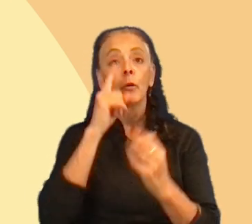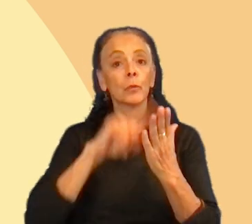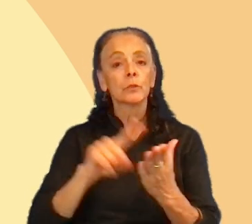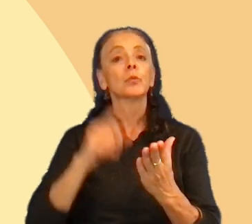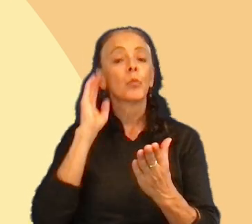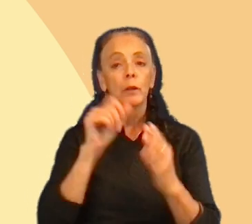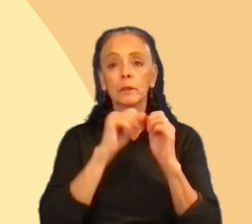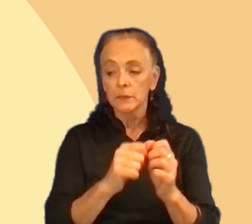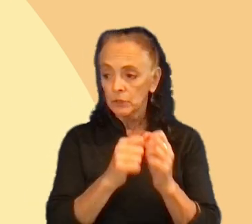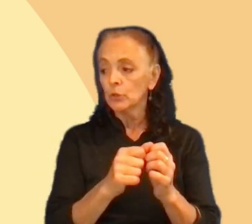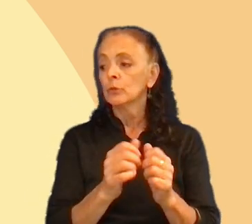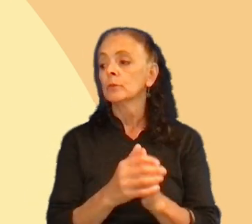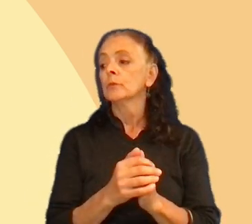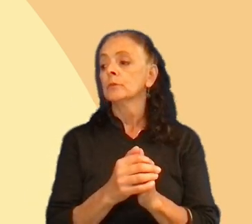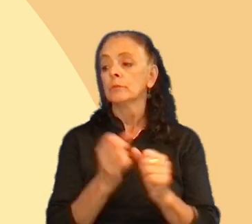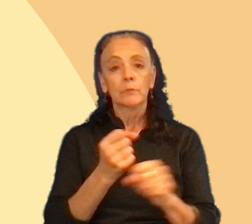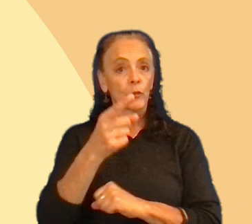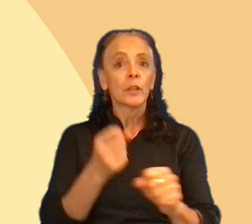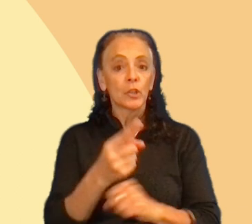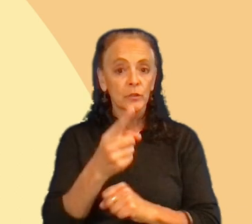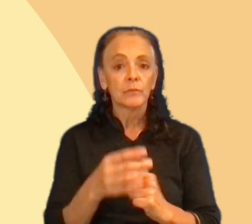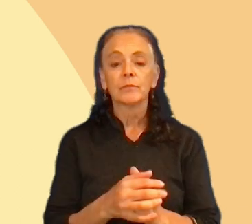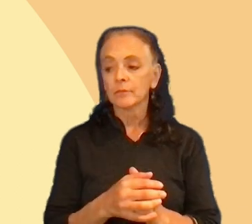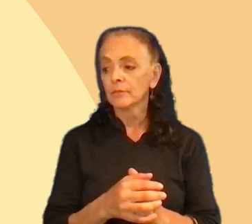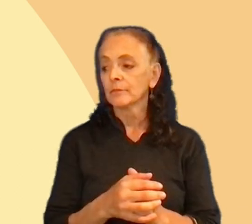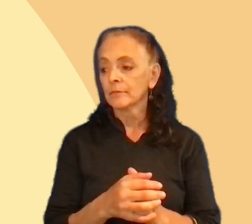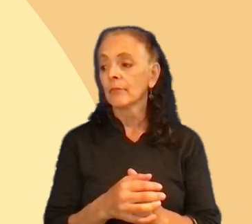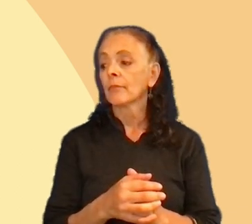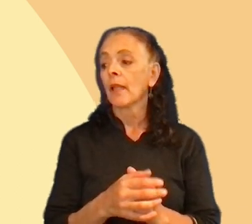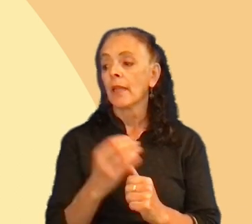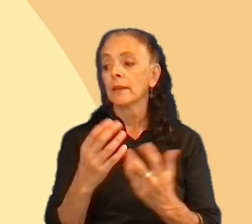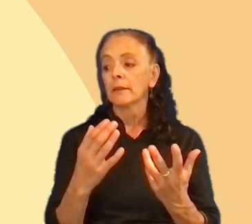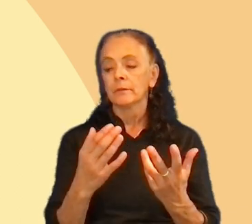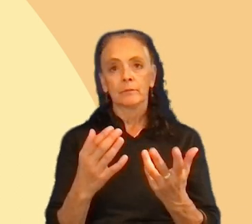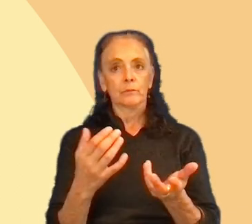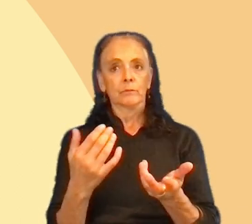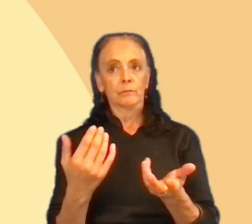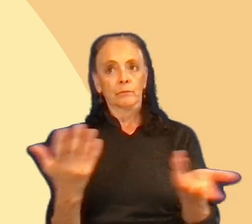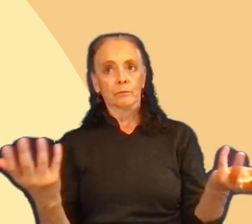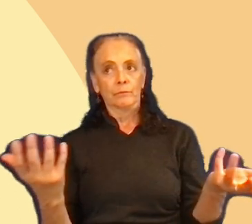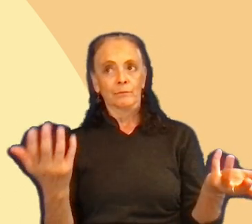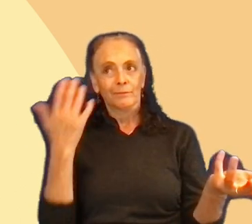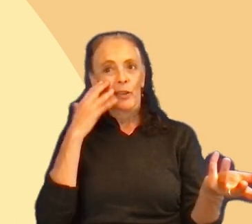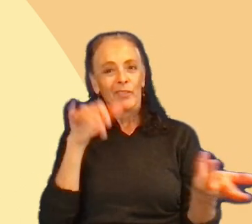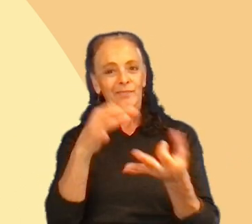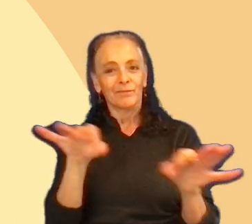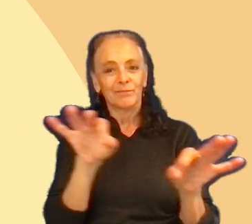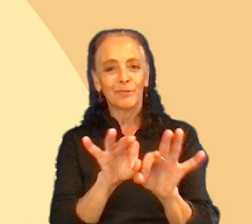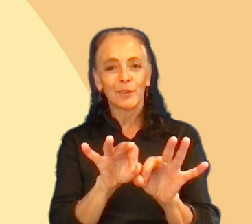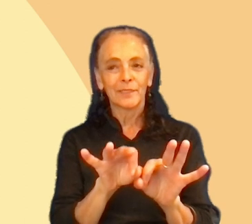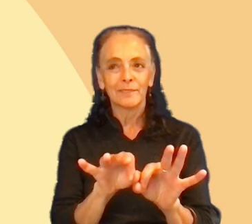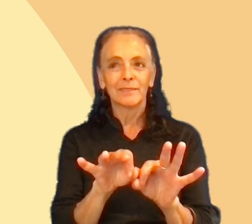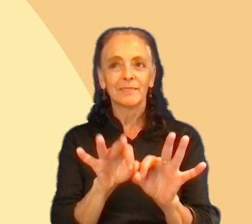continue, uh, continue yearly. Uh, and, uh, this is something that is important. As you saw, uh,